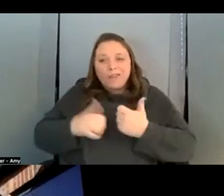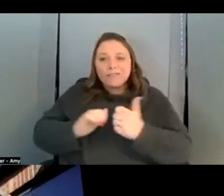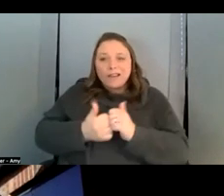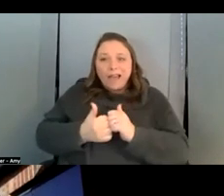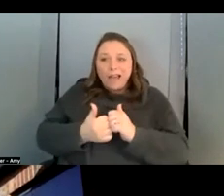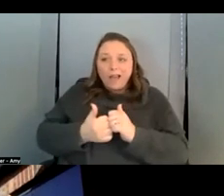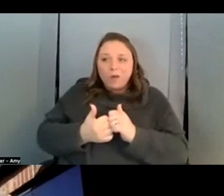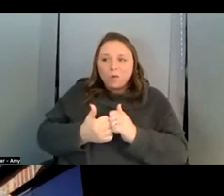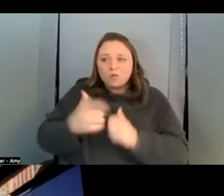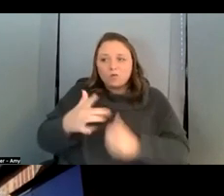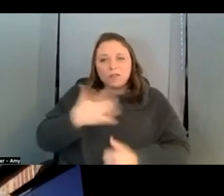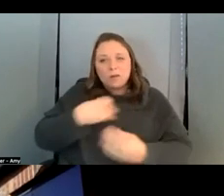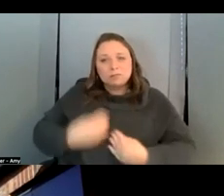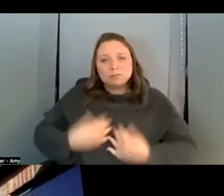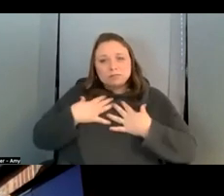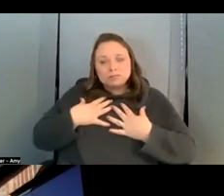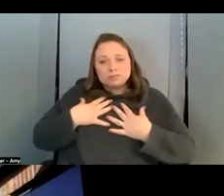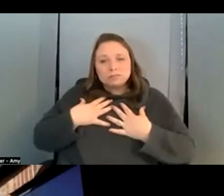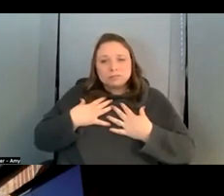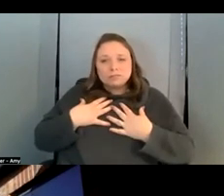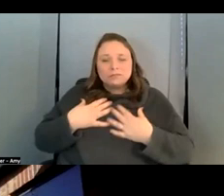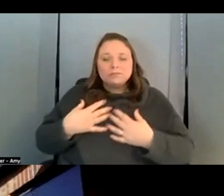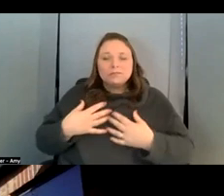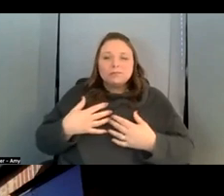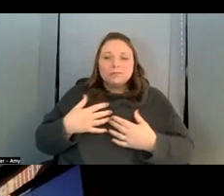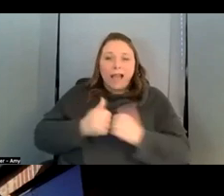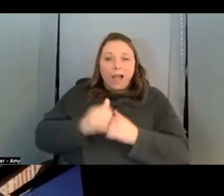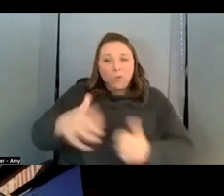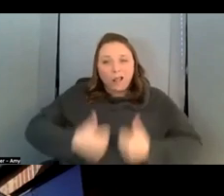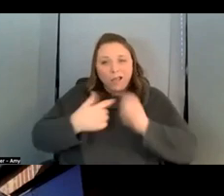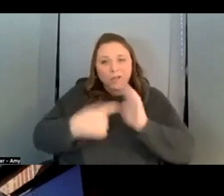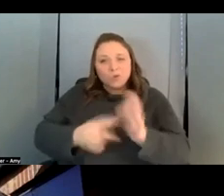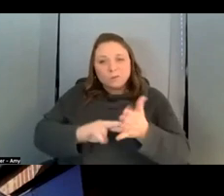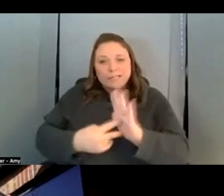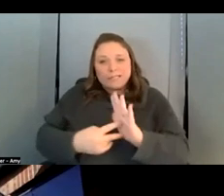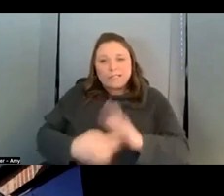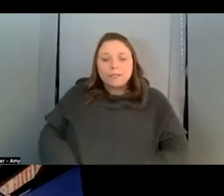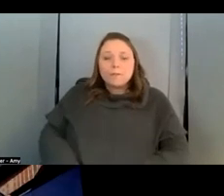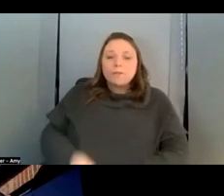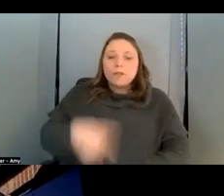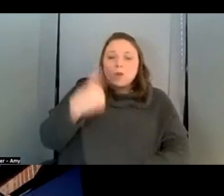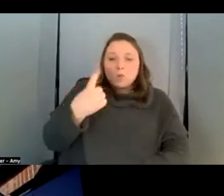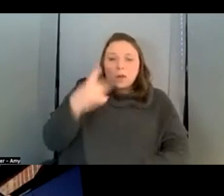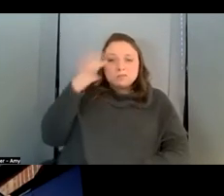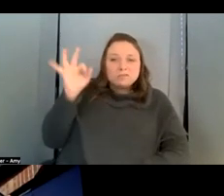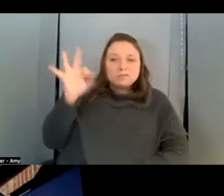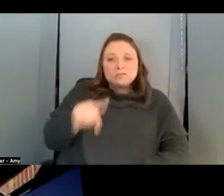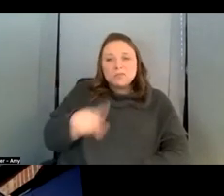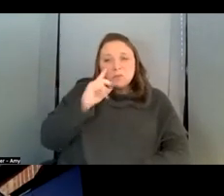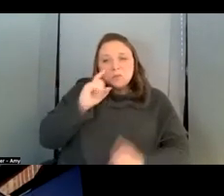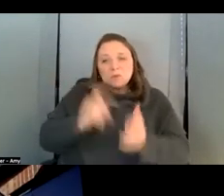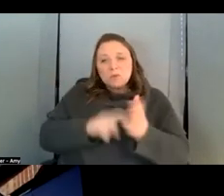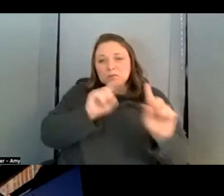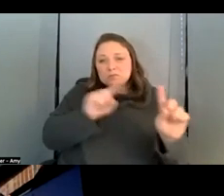and you know i i i think a a thesis that you find in a number of different uh uh sort of